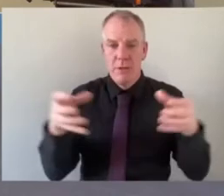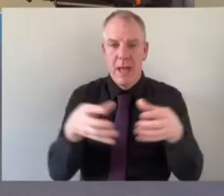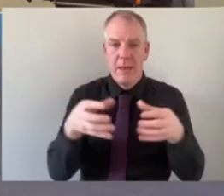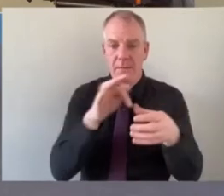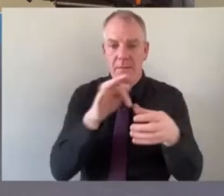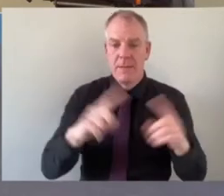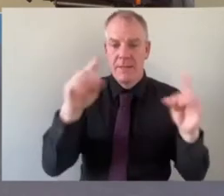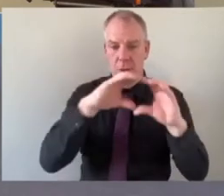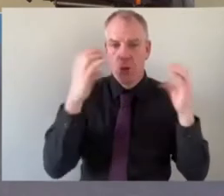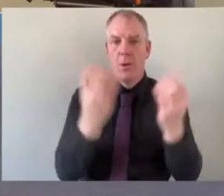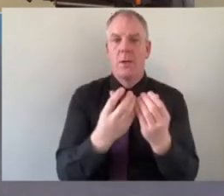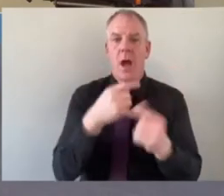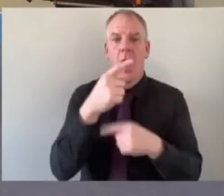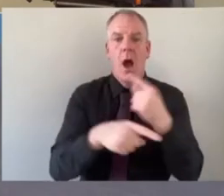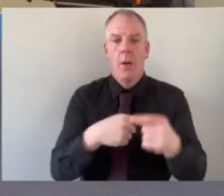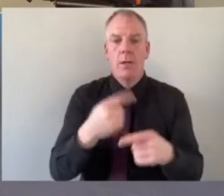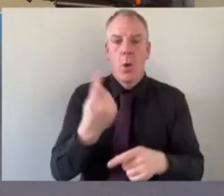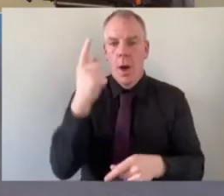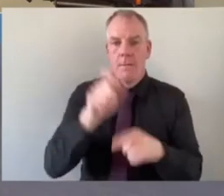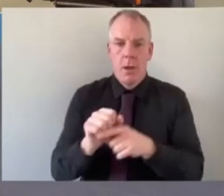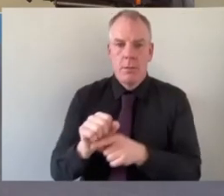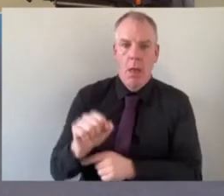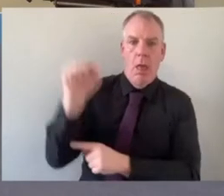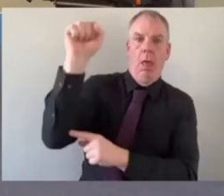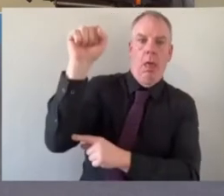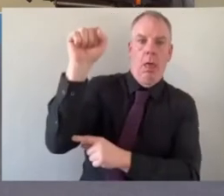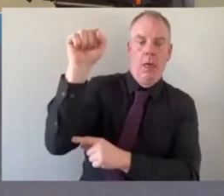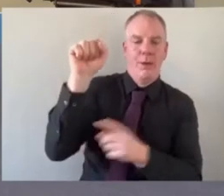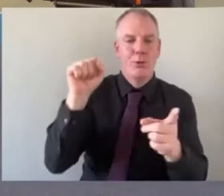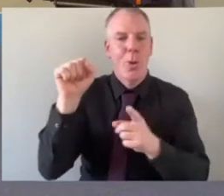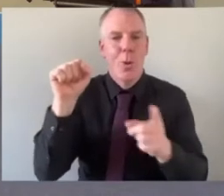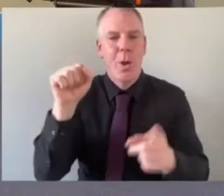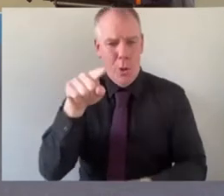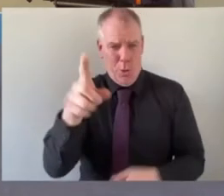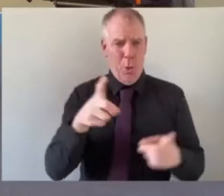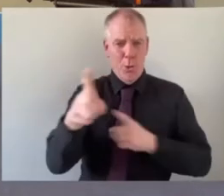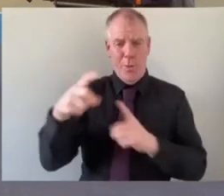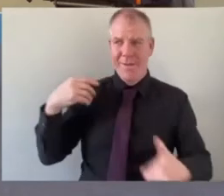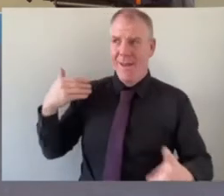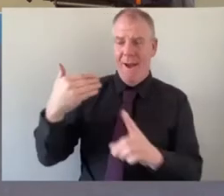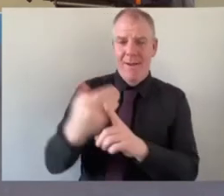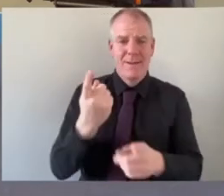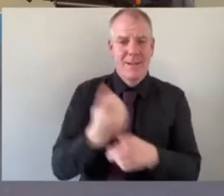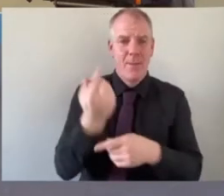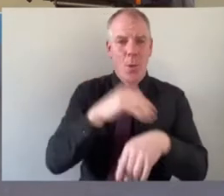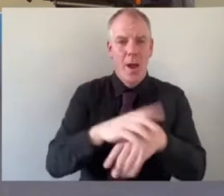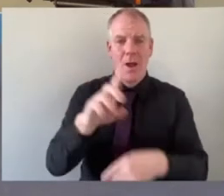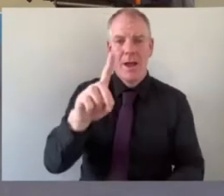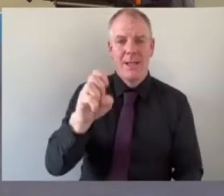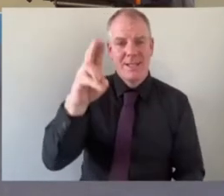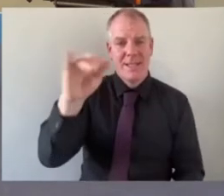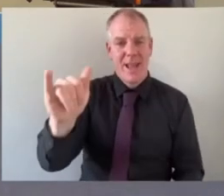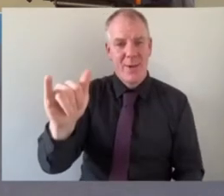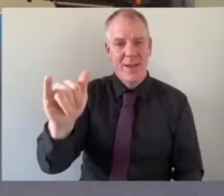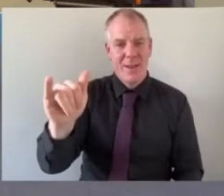it involves someone to stick their head out and be the doer you were the doer for uh so long you know in dairy how hard is it to be the person